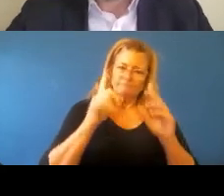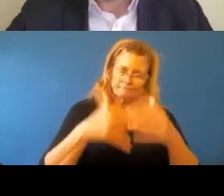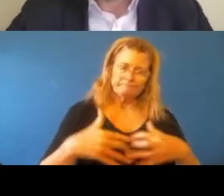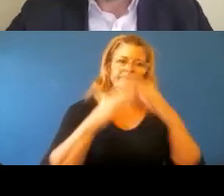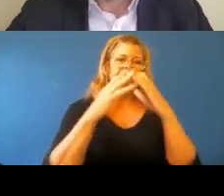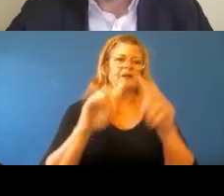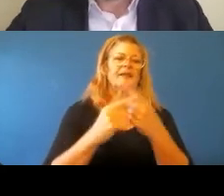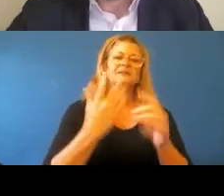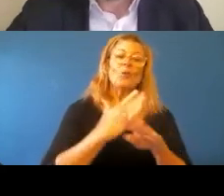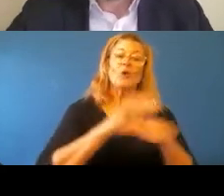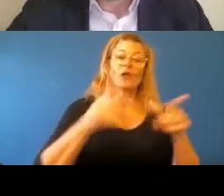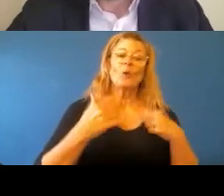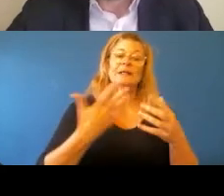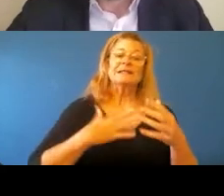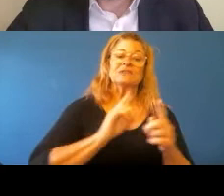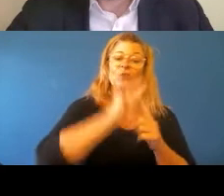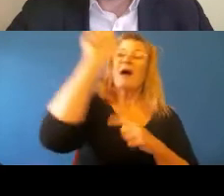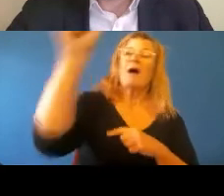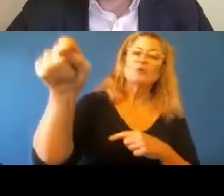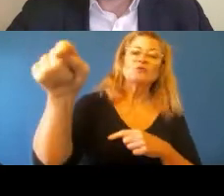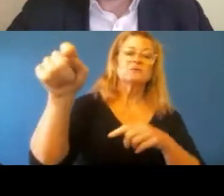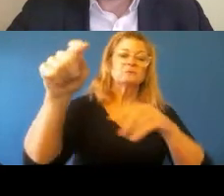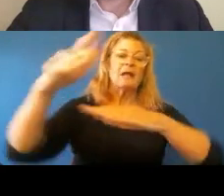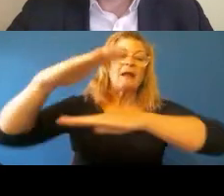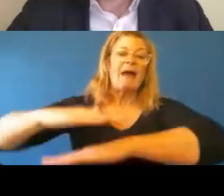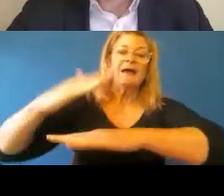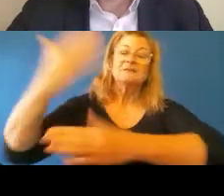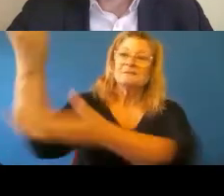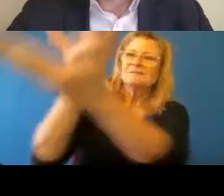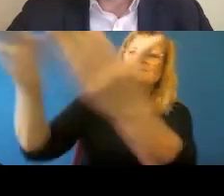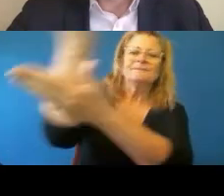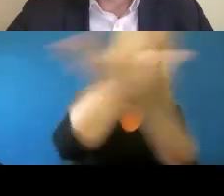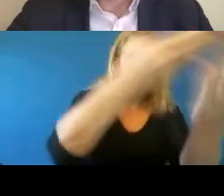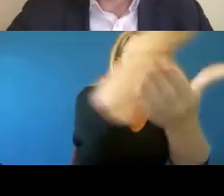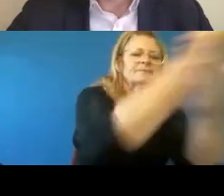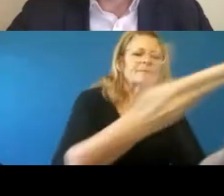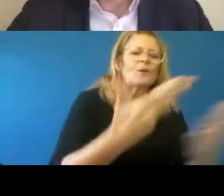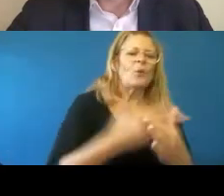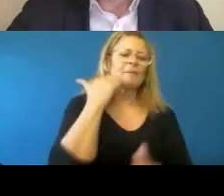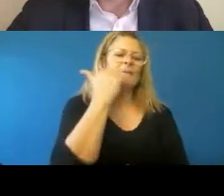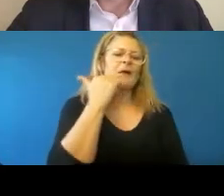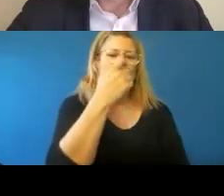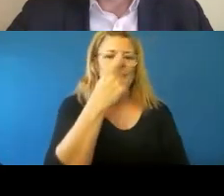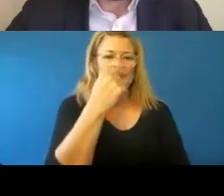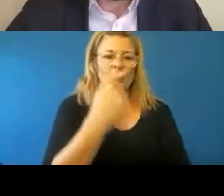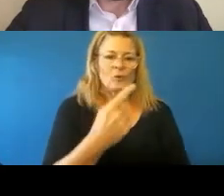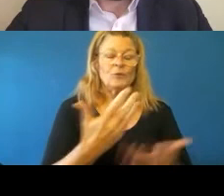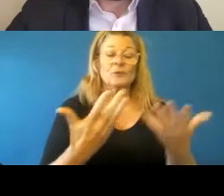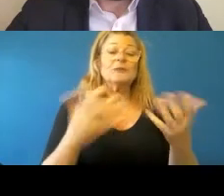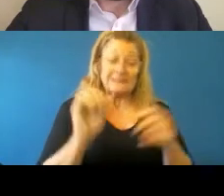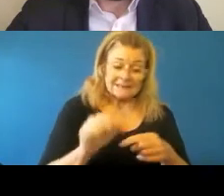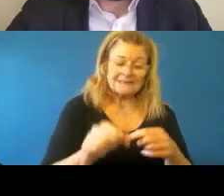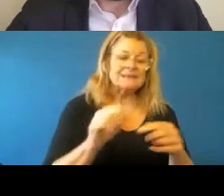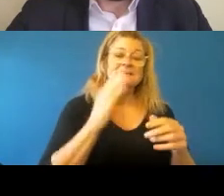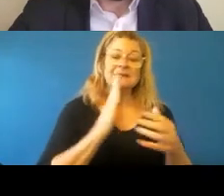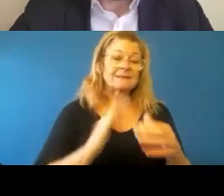And those people that ask the question and say, maybe in the policy development space or in the first response space or wherever they are working